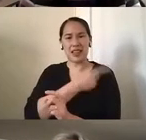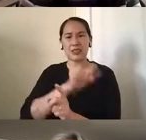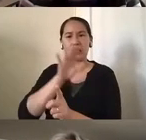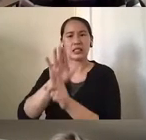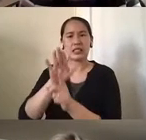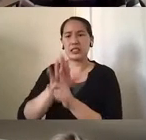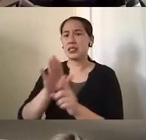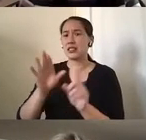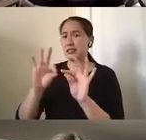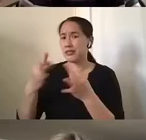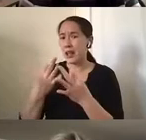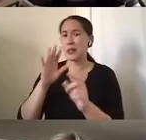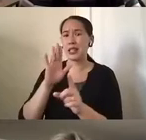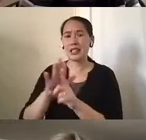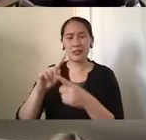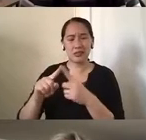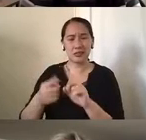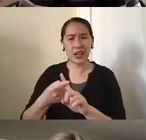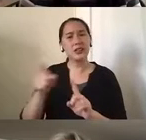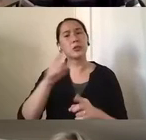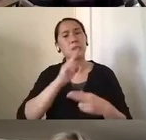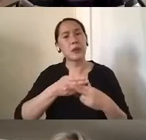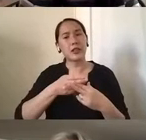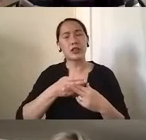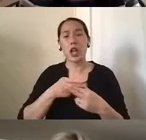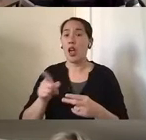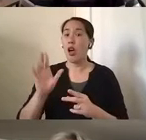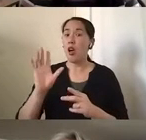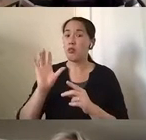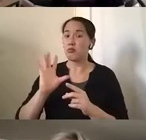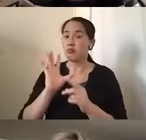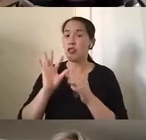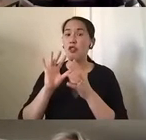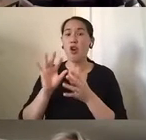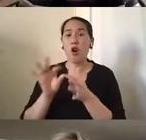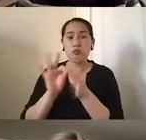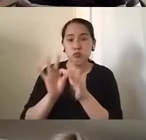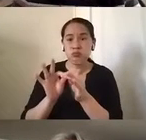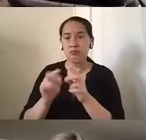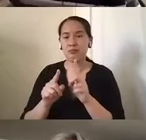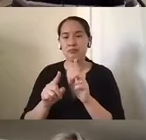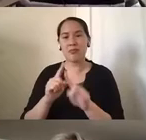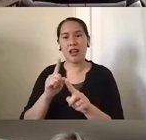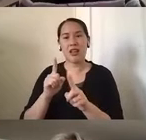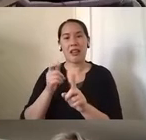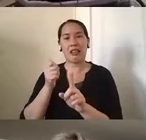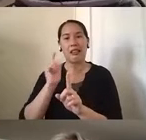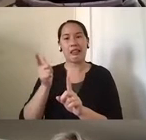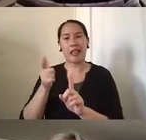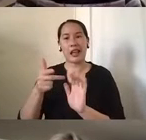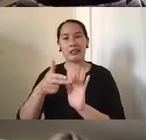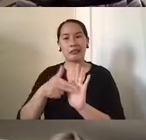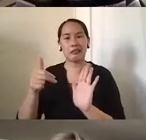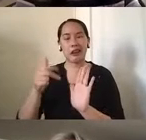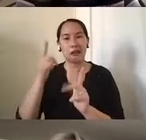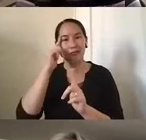friends, um, who were connected with him sort of before he had dementia and, um, a little bit more